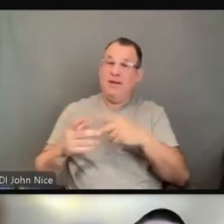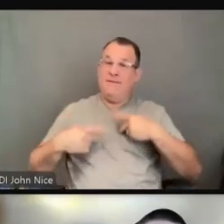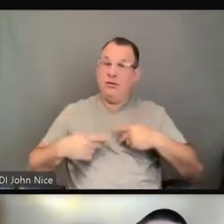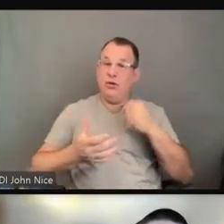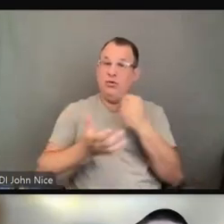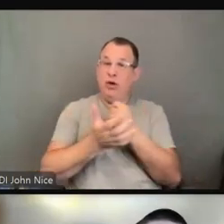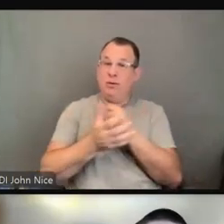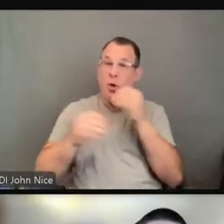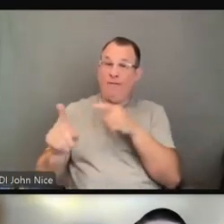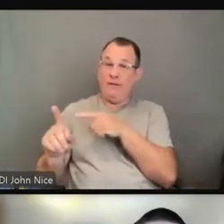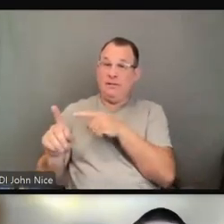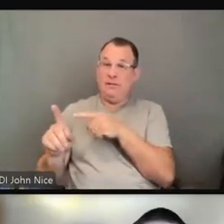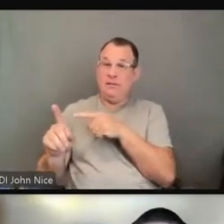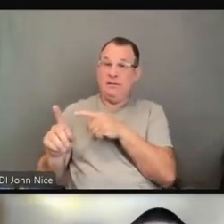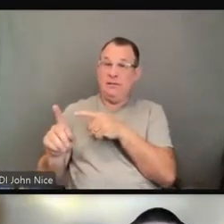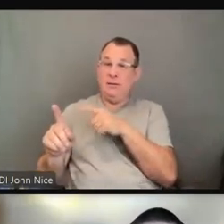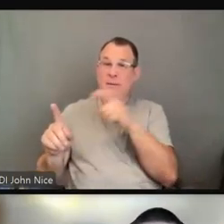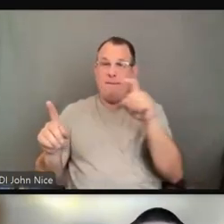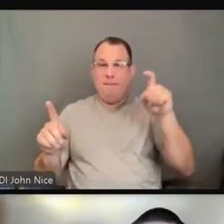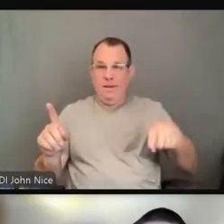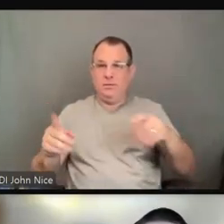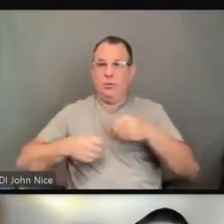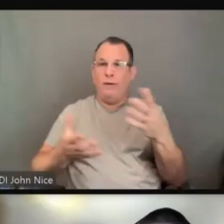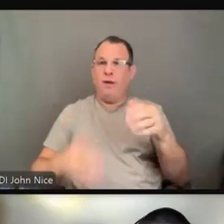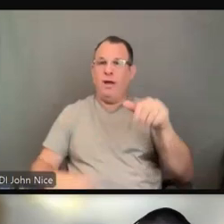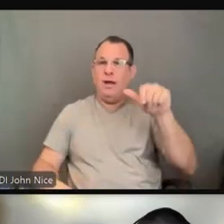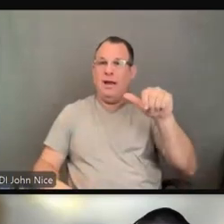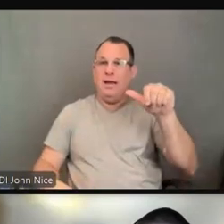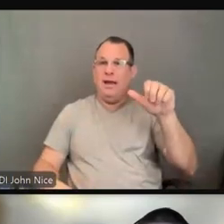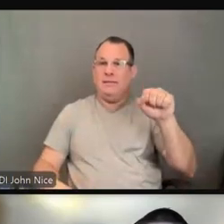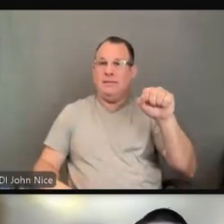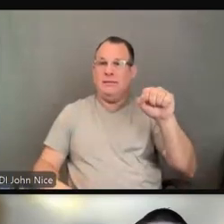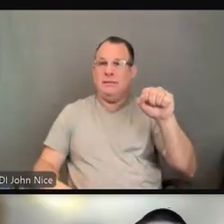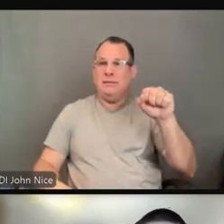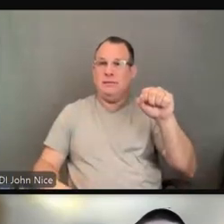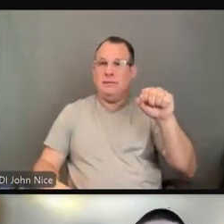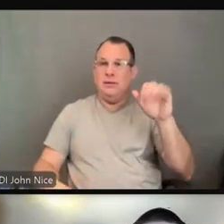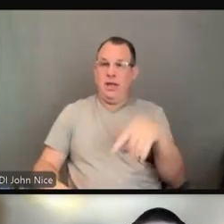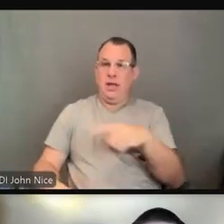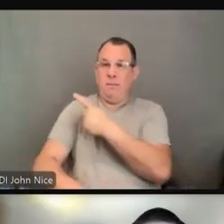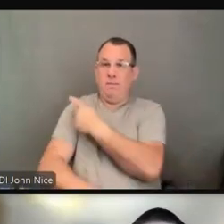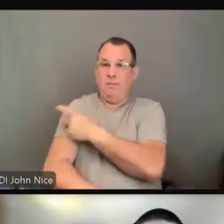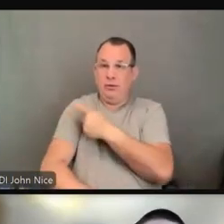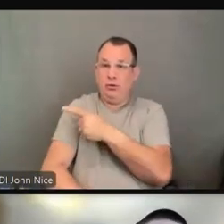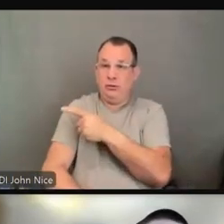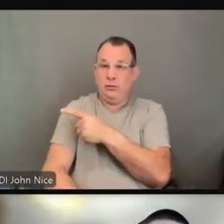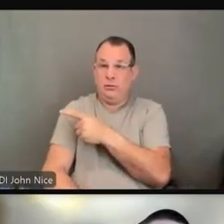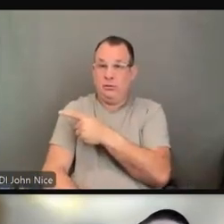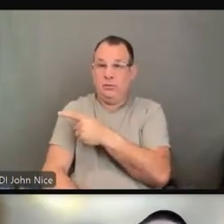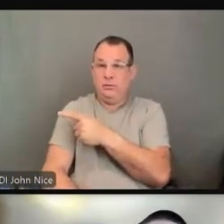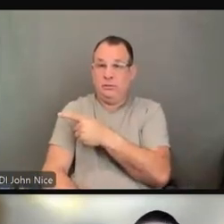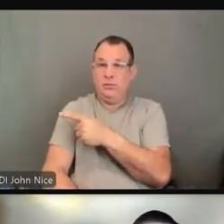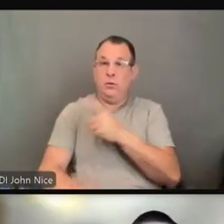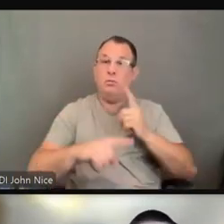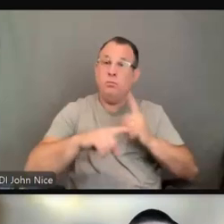auxiliary aid services to the patients. They were to improve the review